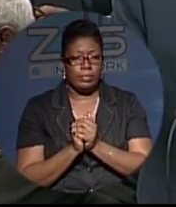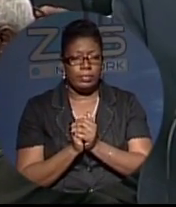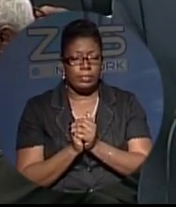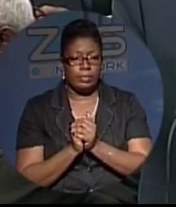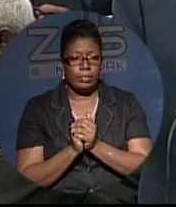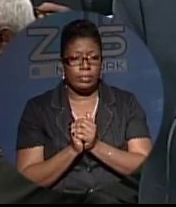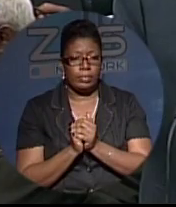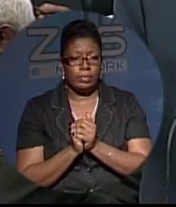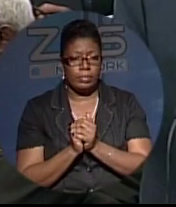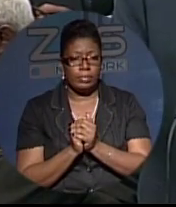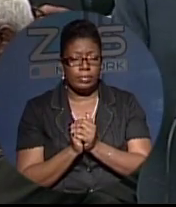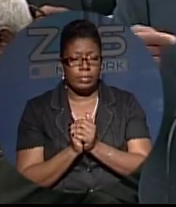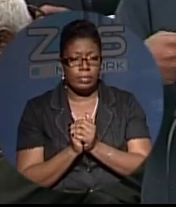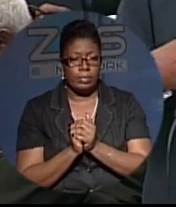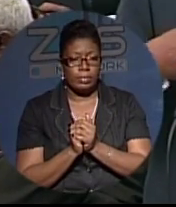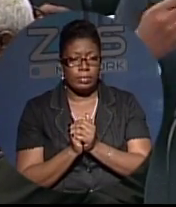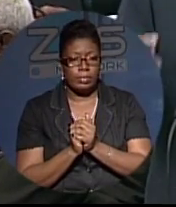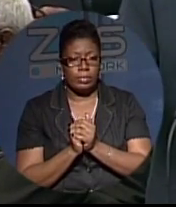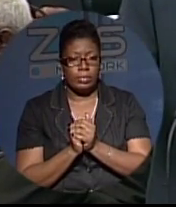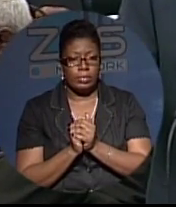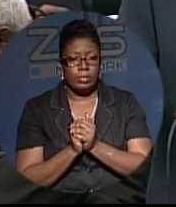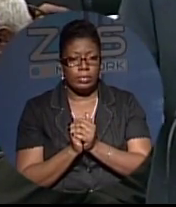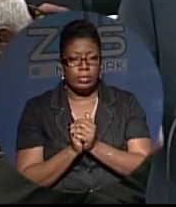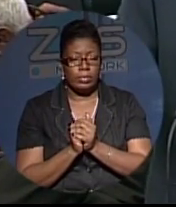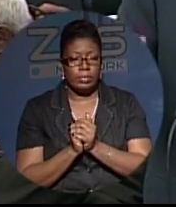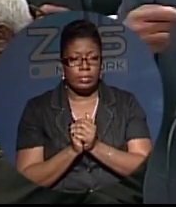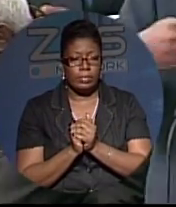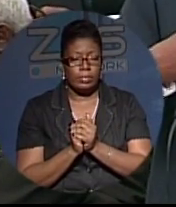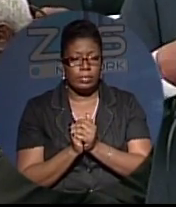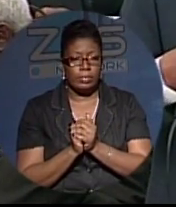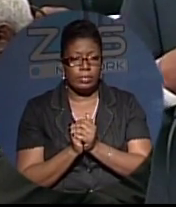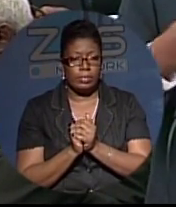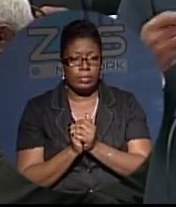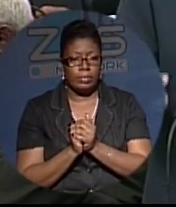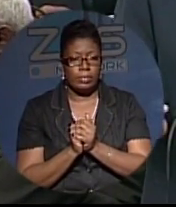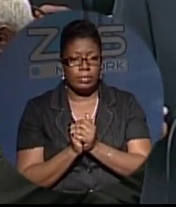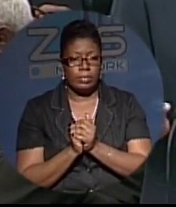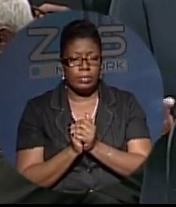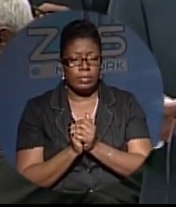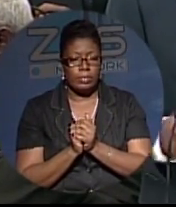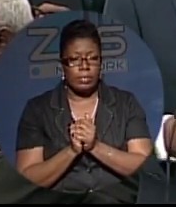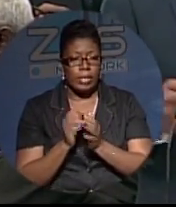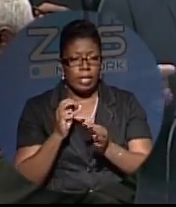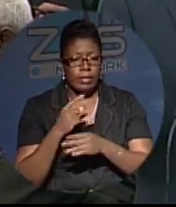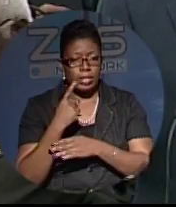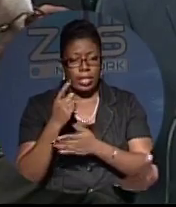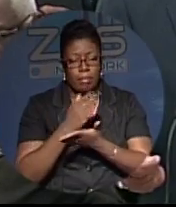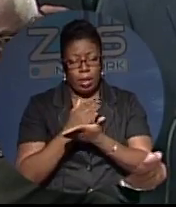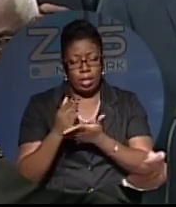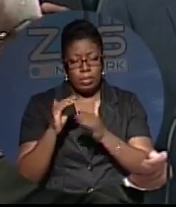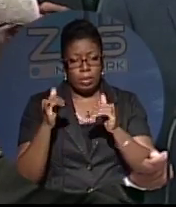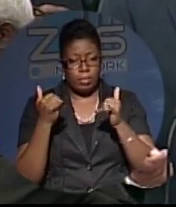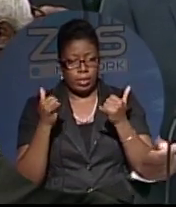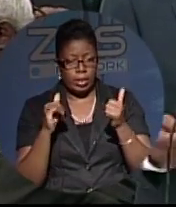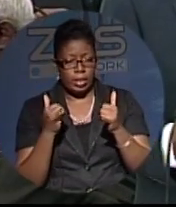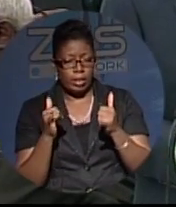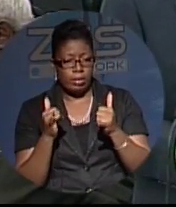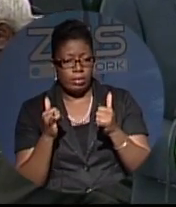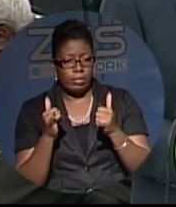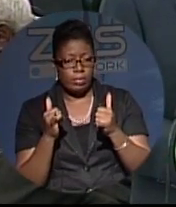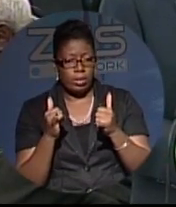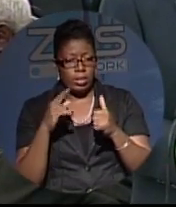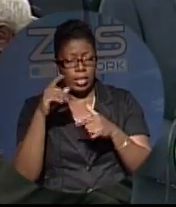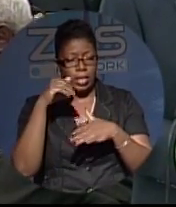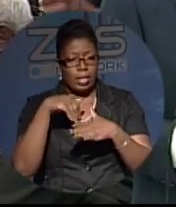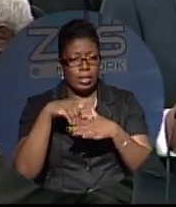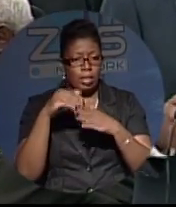on the ground in Athens, politics is being played? And if he says that politics is being played, all he has to do is to read the communication which I gave in the